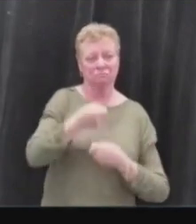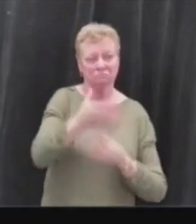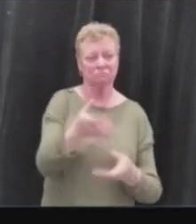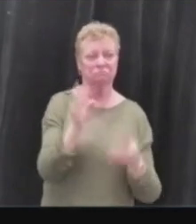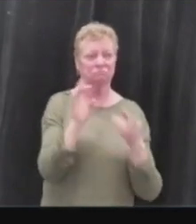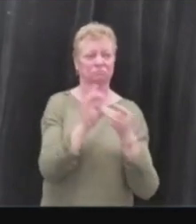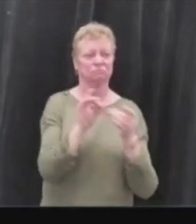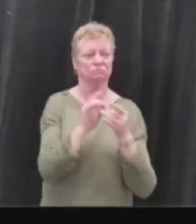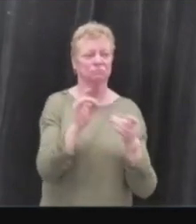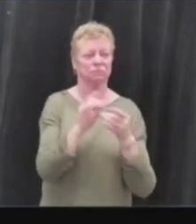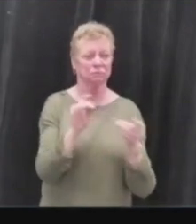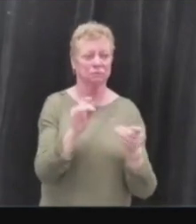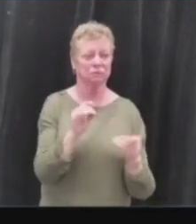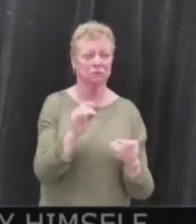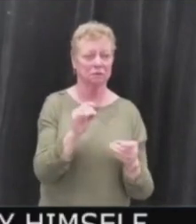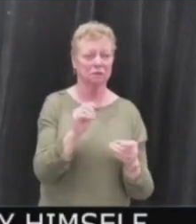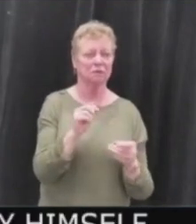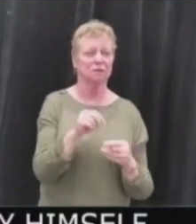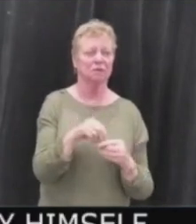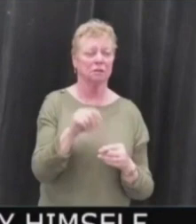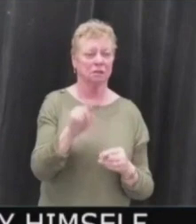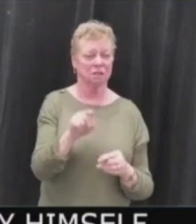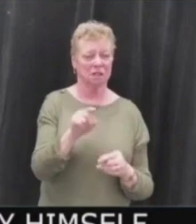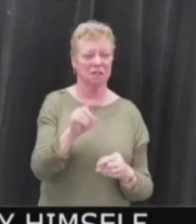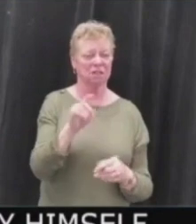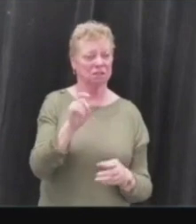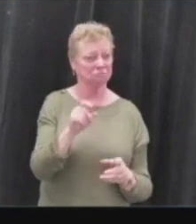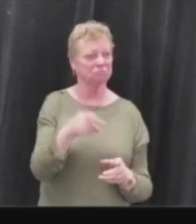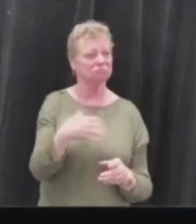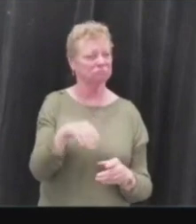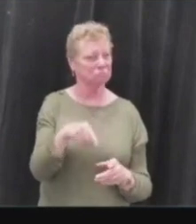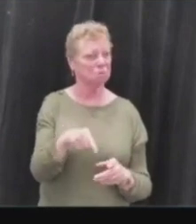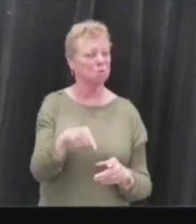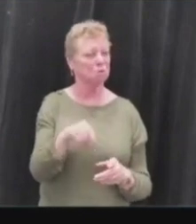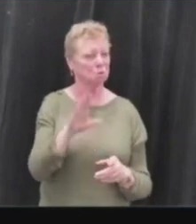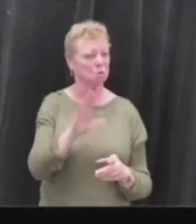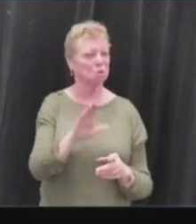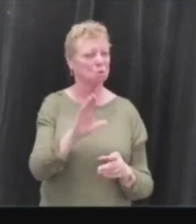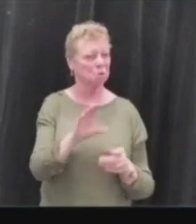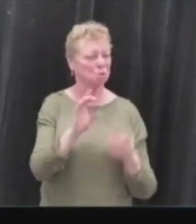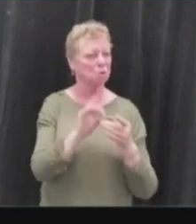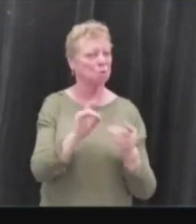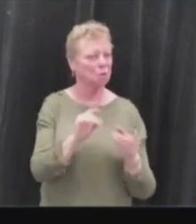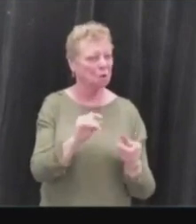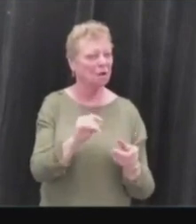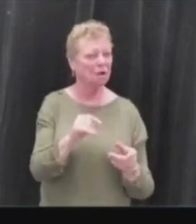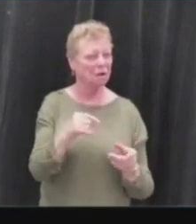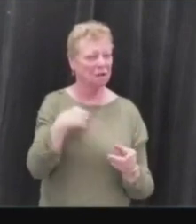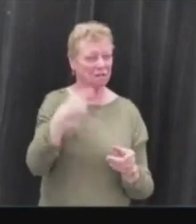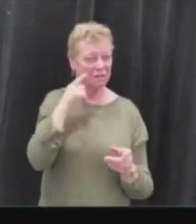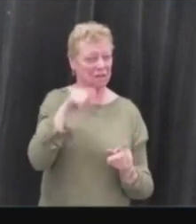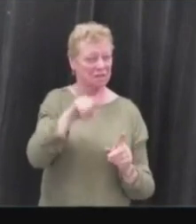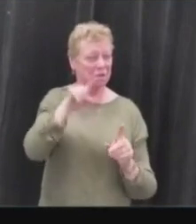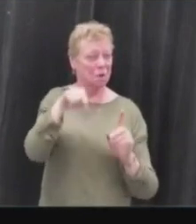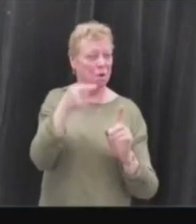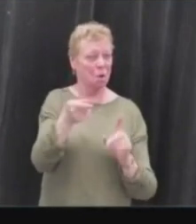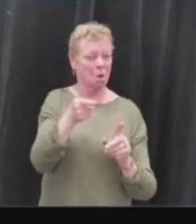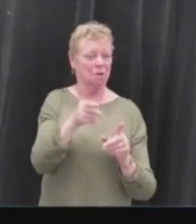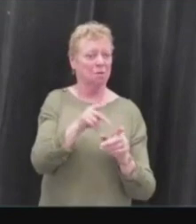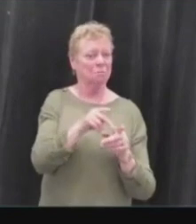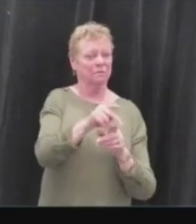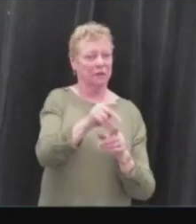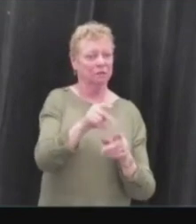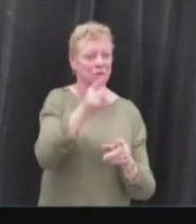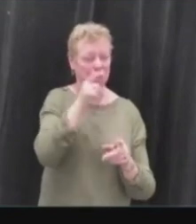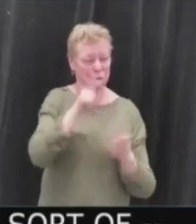toward his work. He is unique in his approach to this. And to my knowledge, the only professional doing this sort of legislation, sorry, doing this sort of